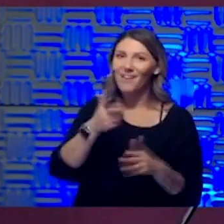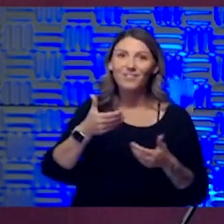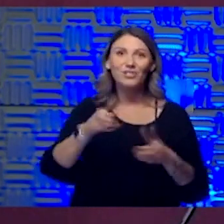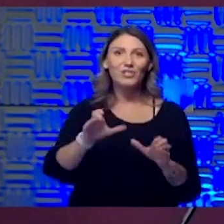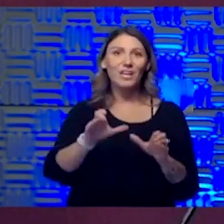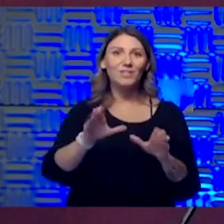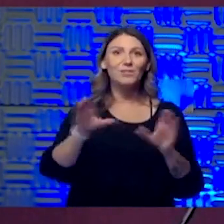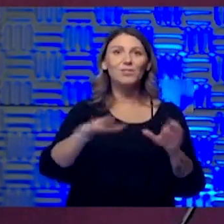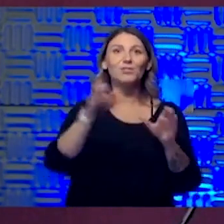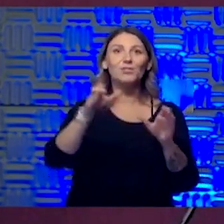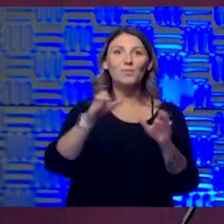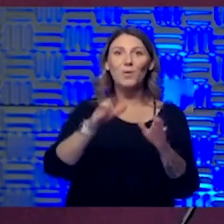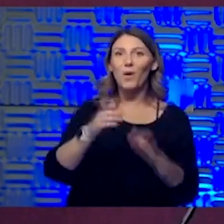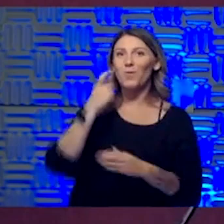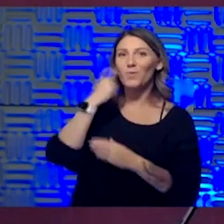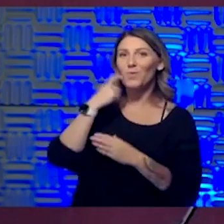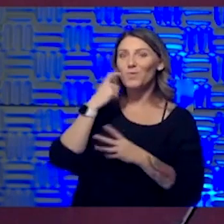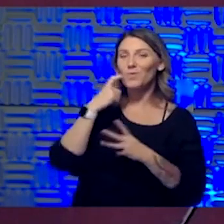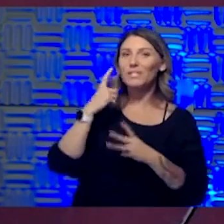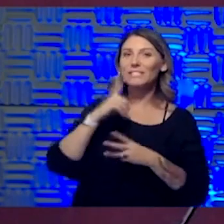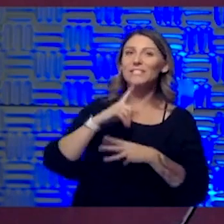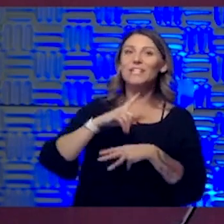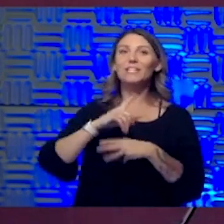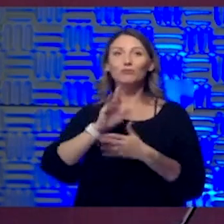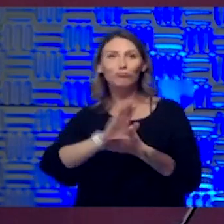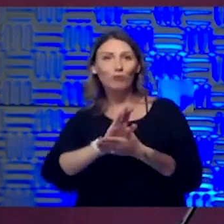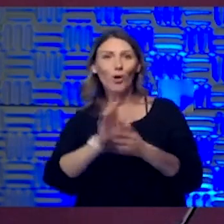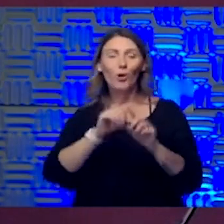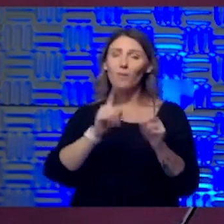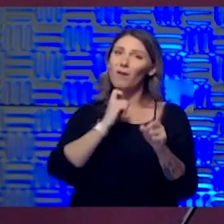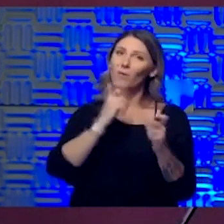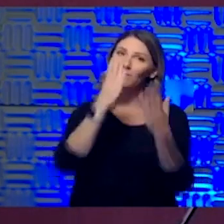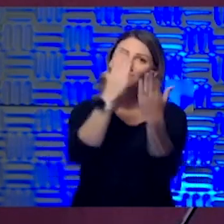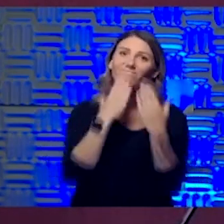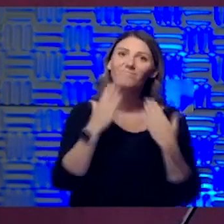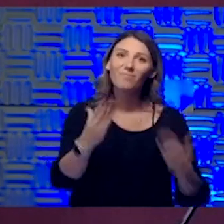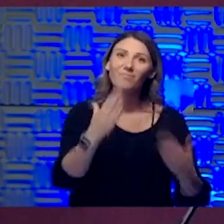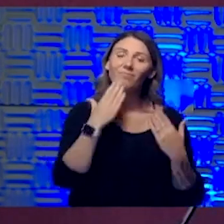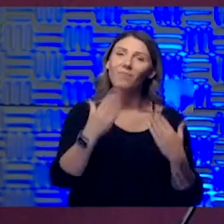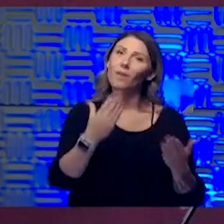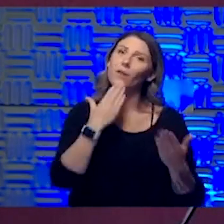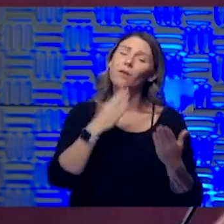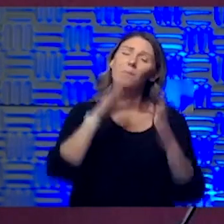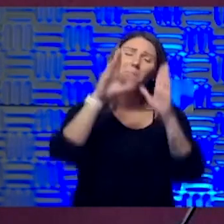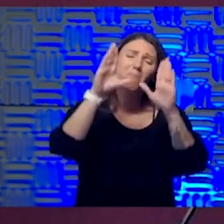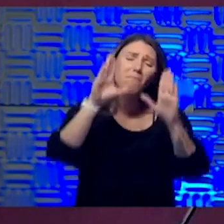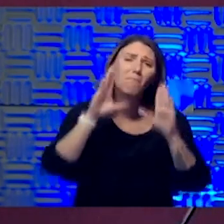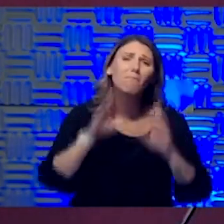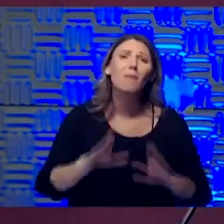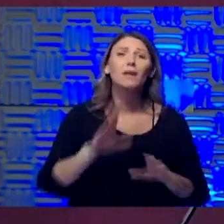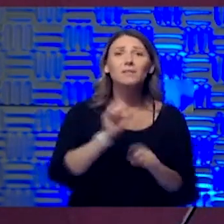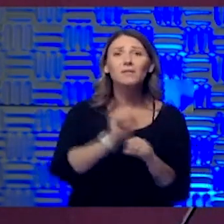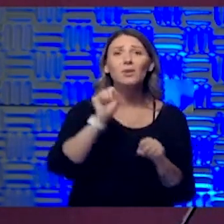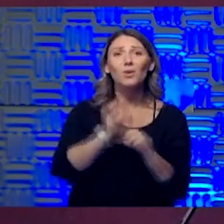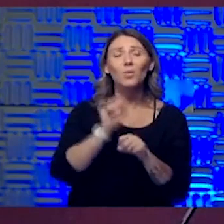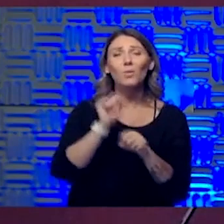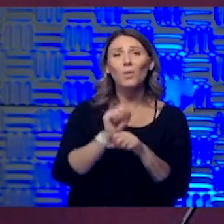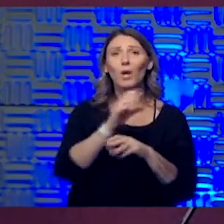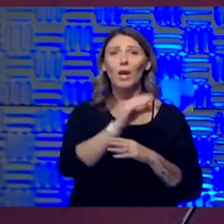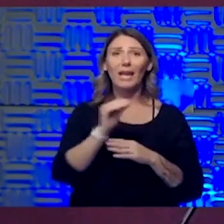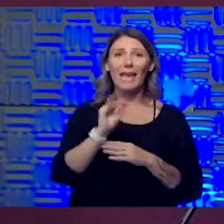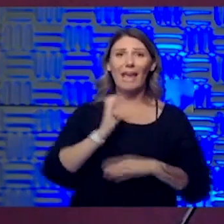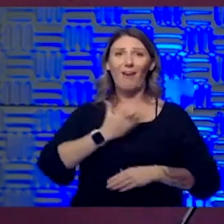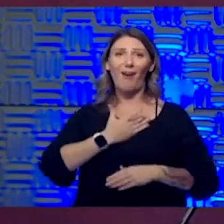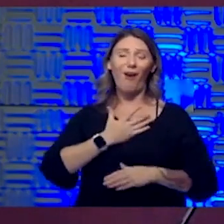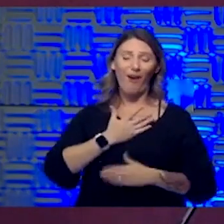do it on the last segment. So I really thank you guys for the incredible work you do kind of propping us up and, and being our hands,